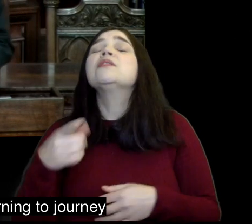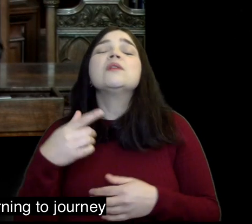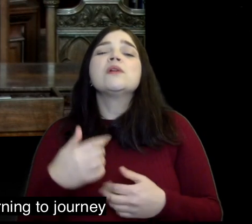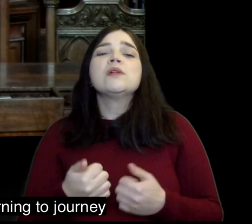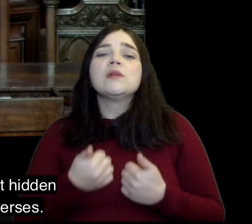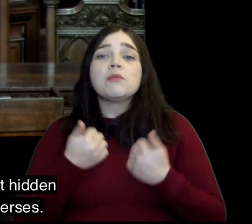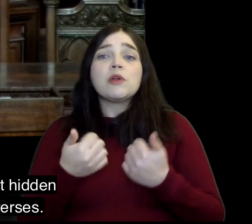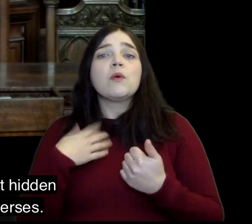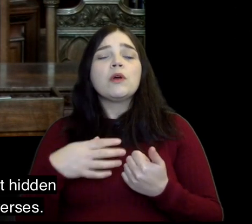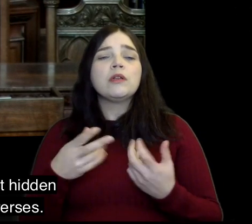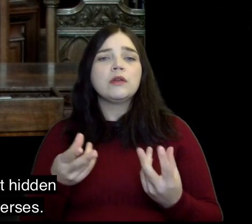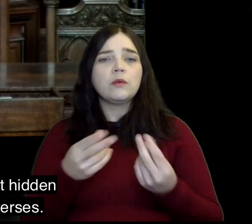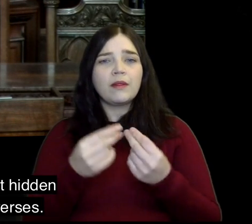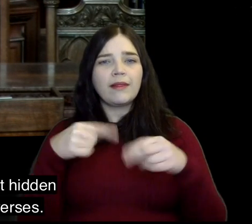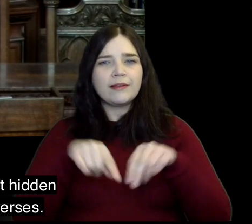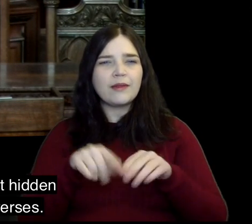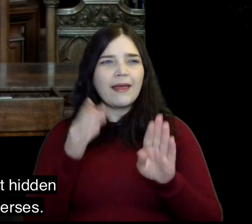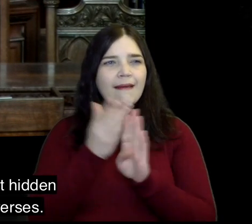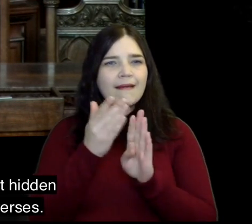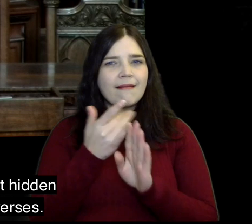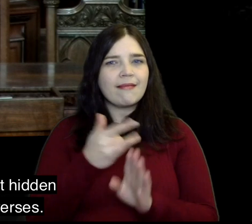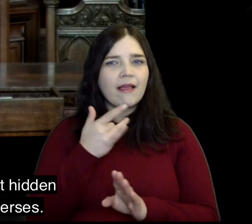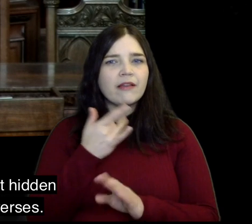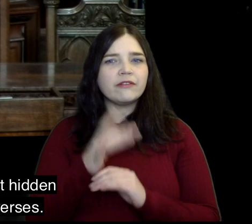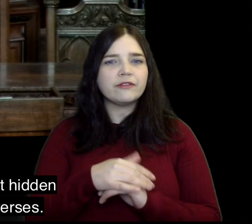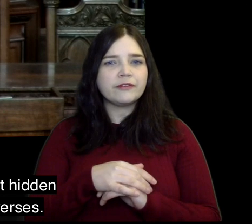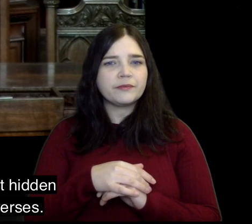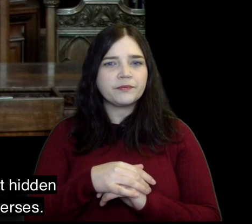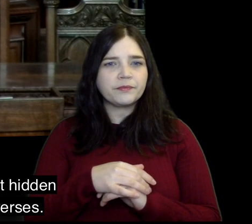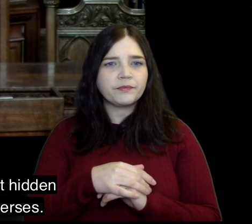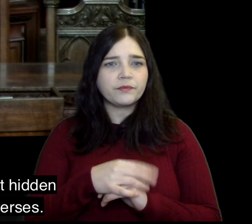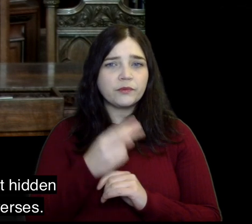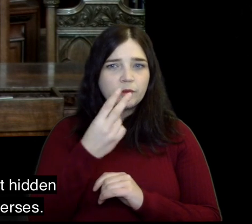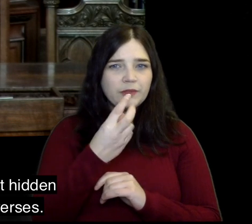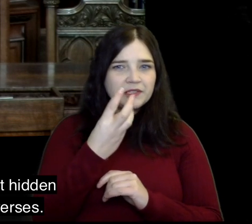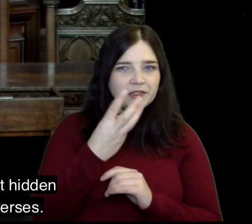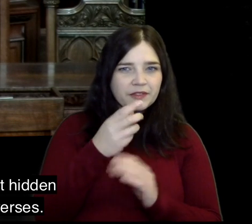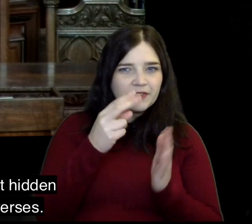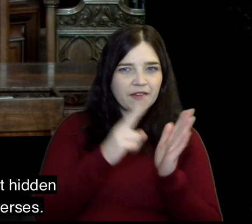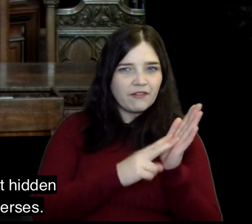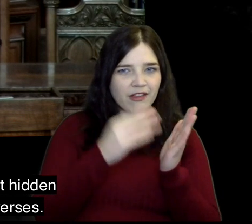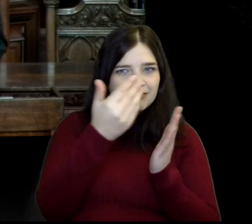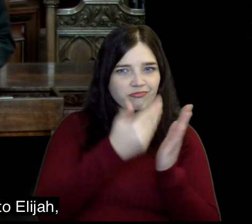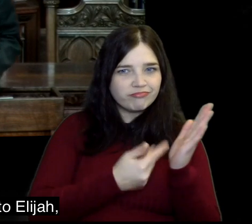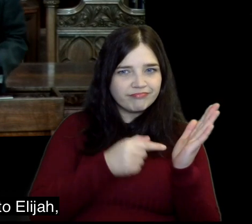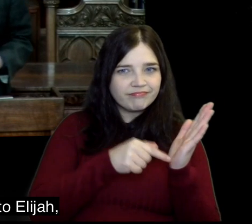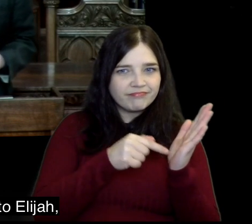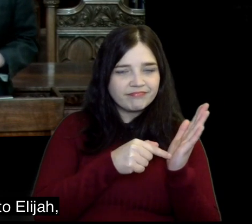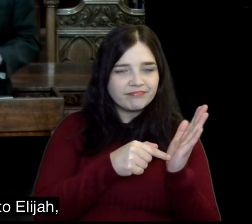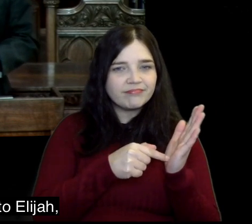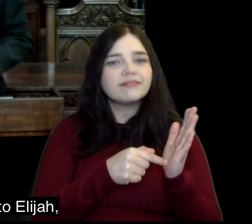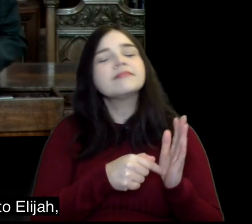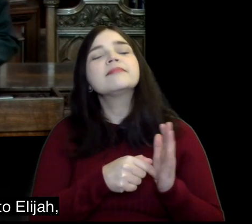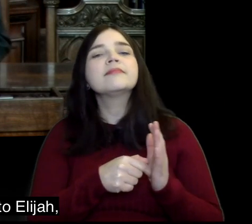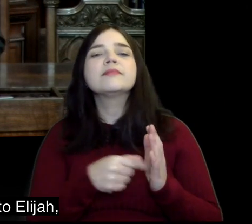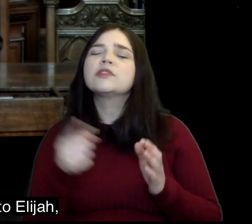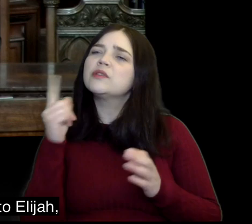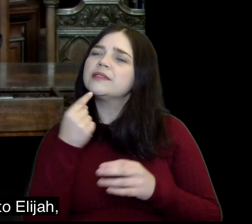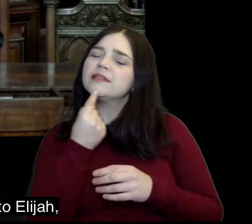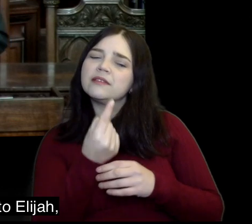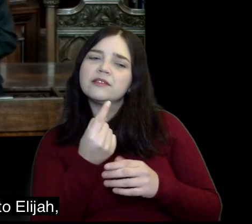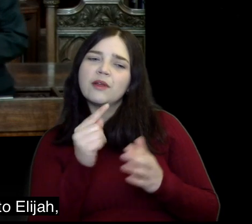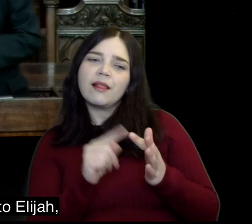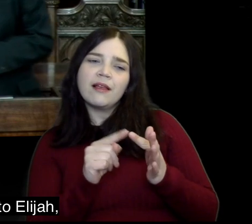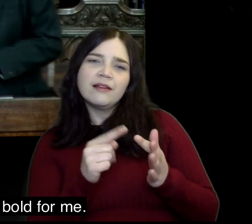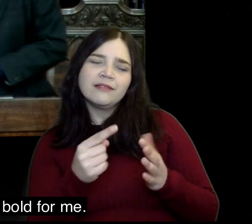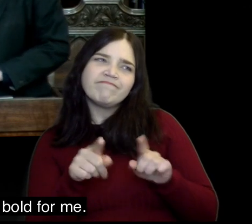And so I want us this morning to journey with Elijah into that hidden life of those 23 verses For it is